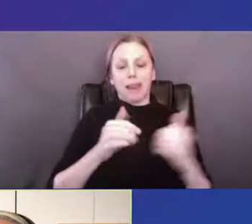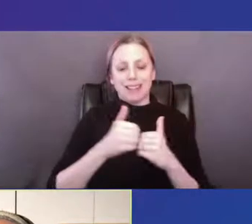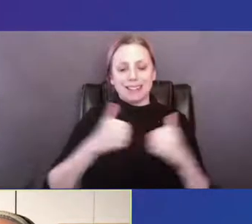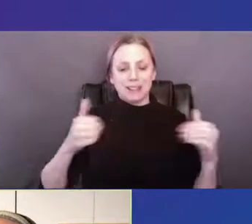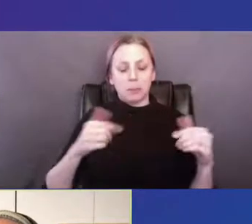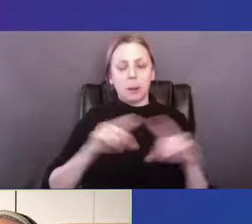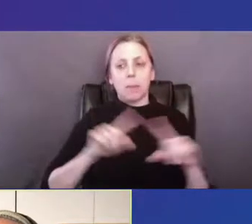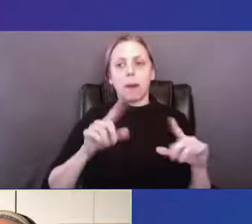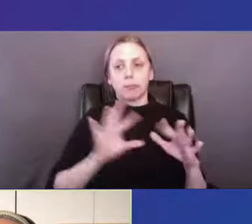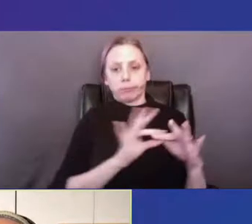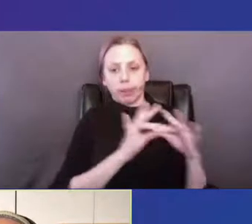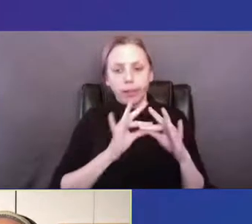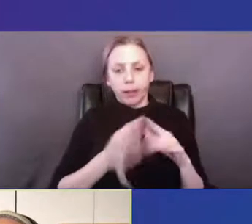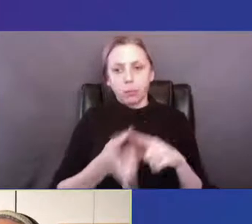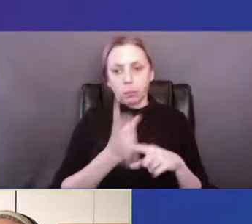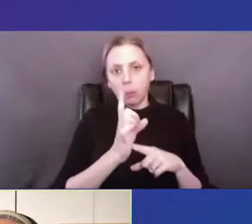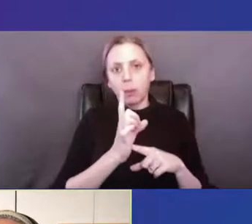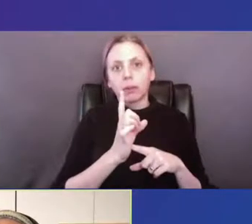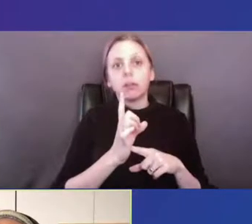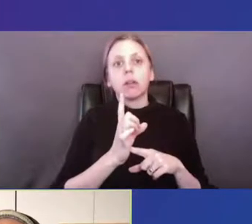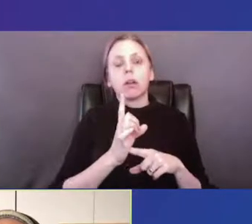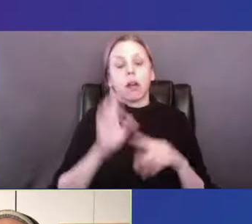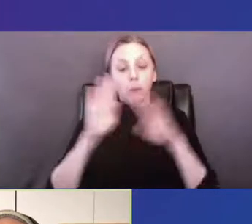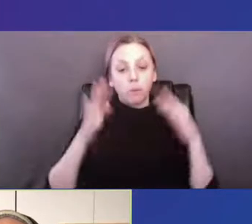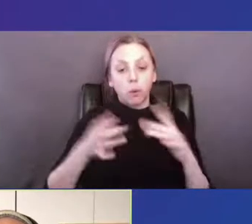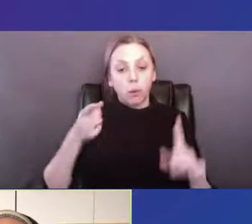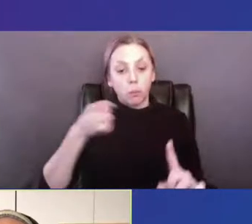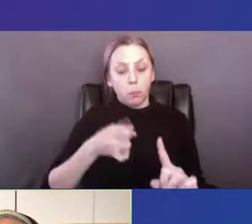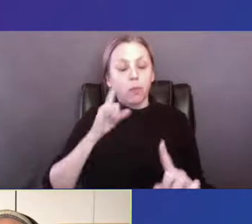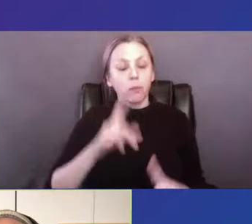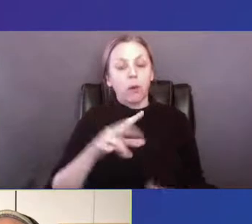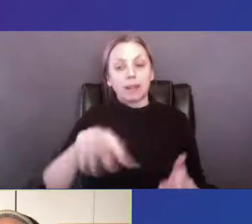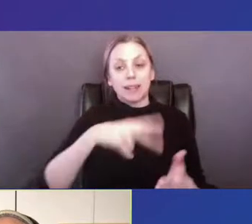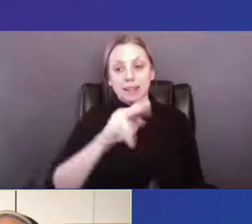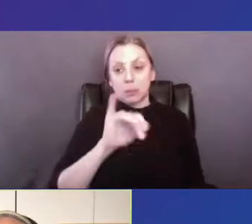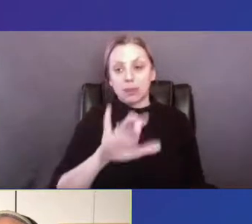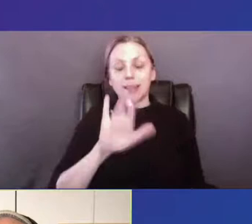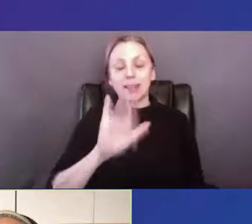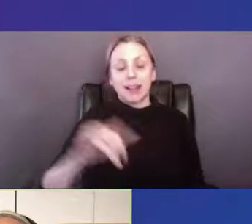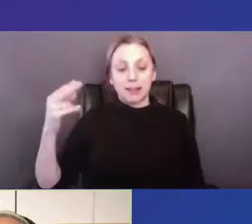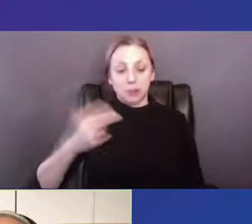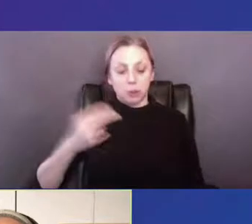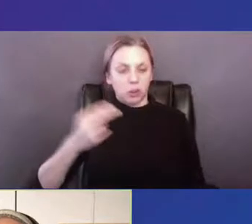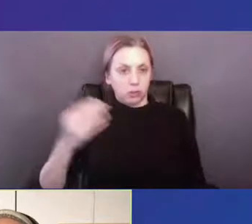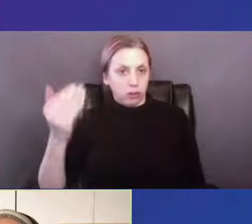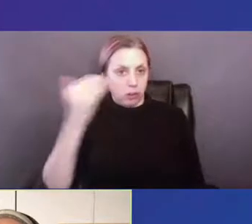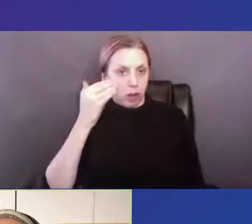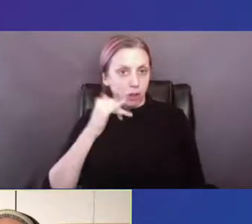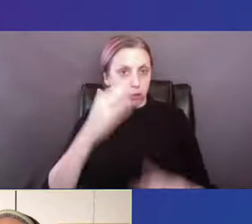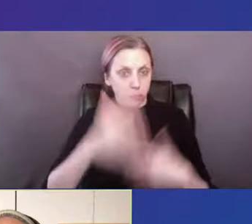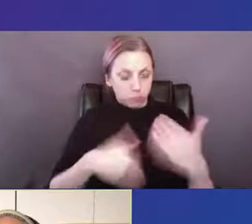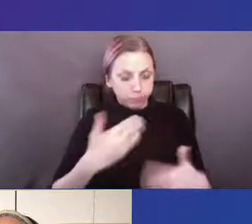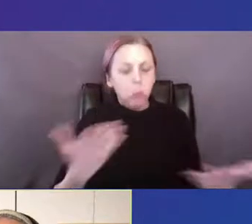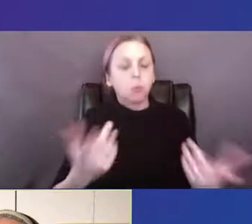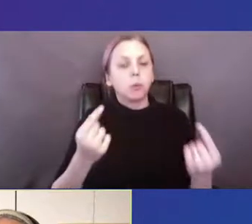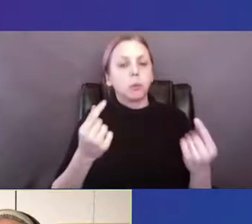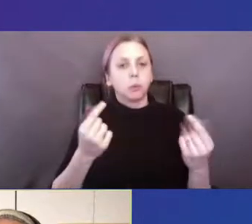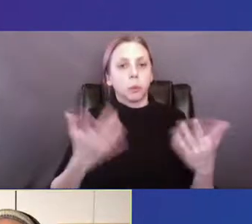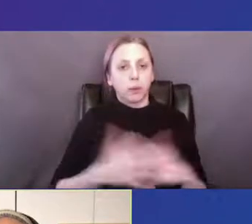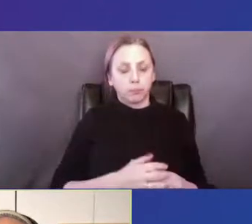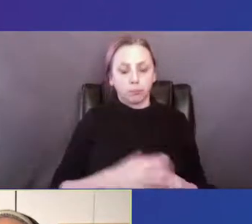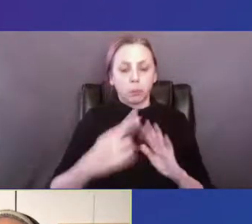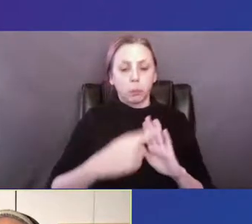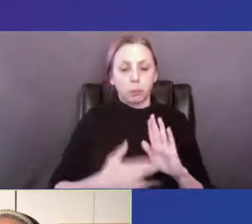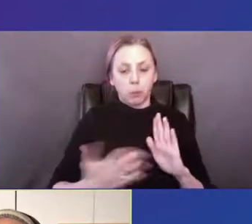but related moments. The focal points of Dance NYC's historical acknowledgement practice are as follows. One,